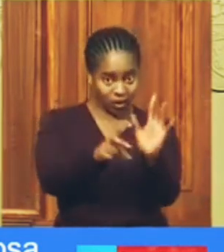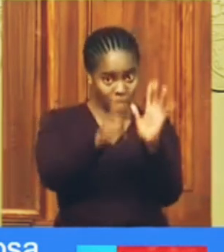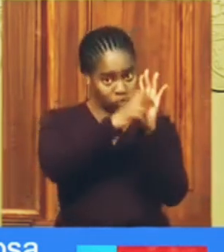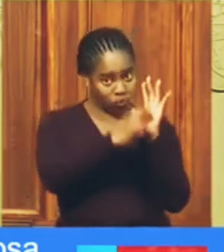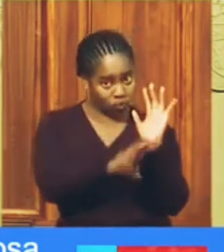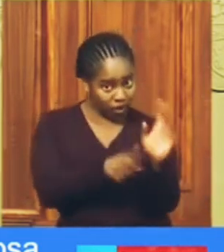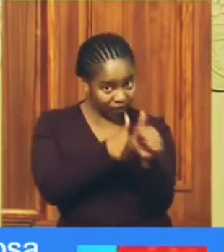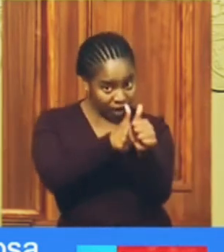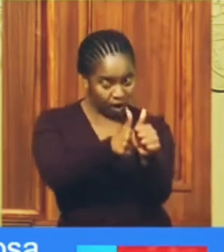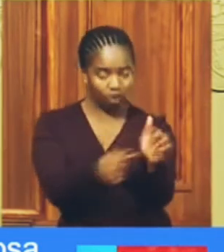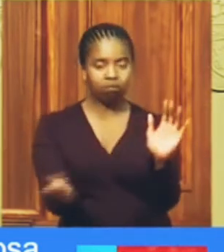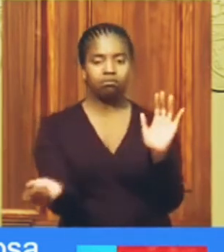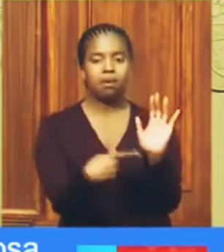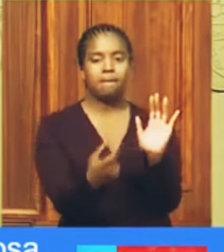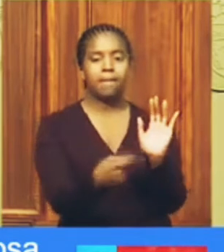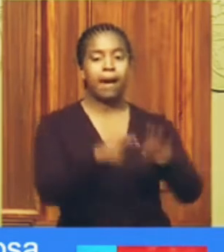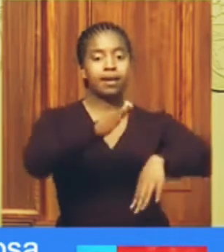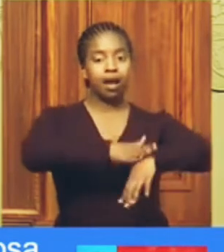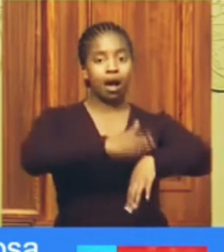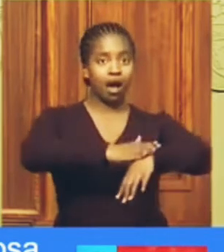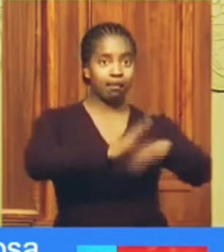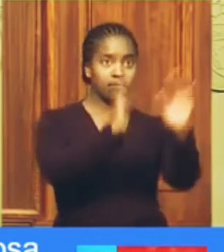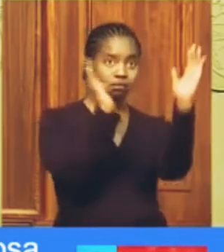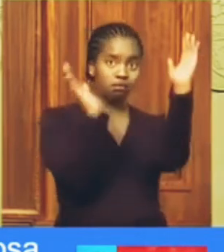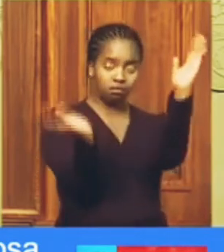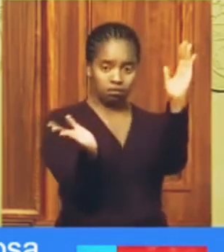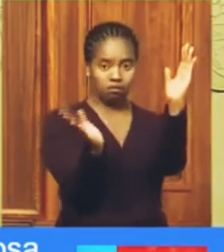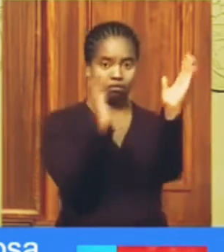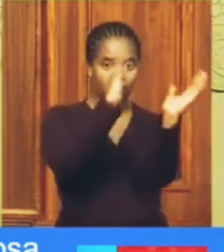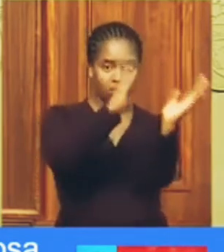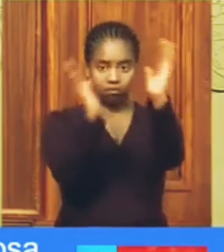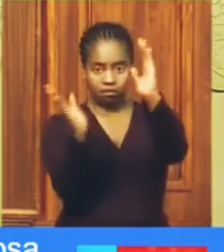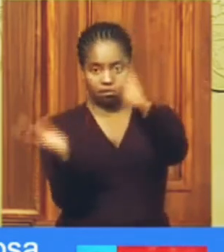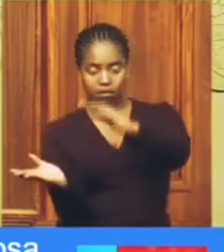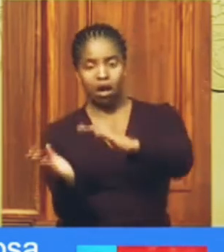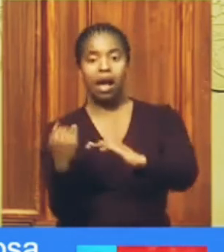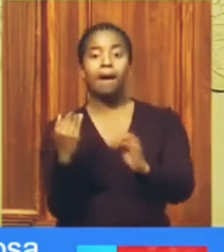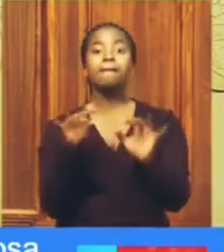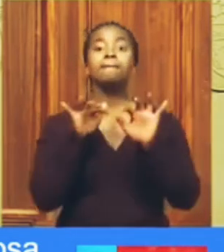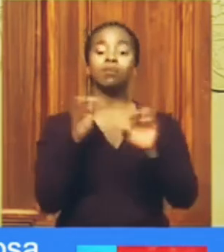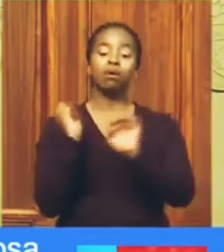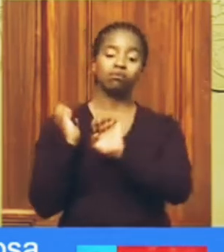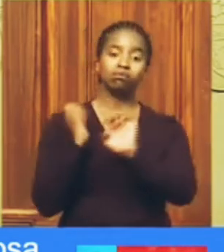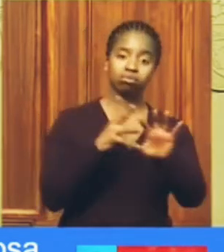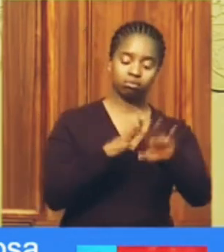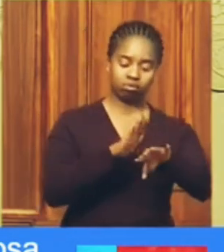as to times of operation and numbers of people.